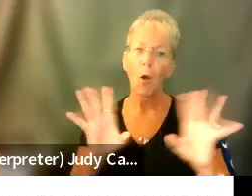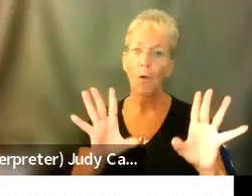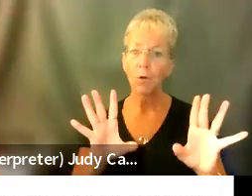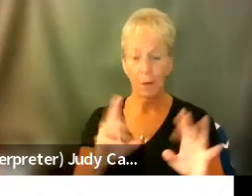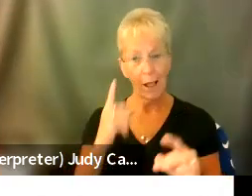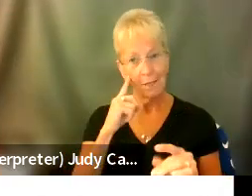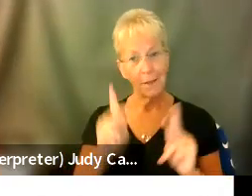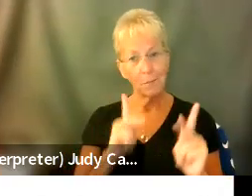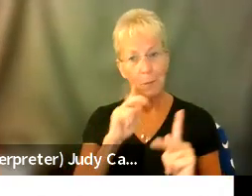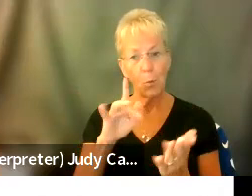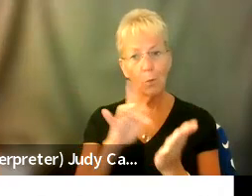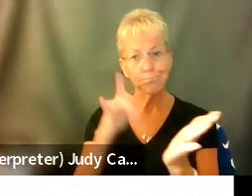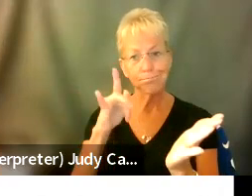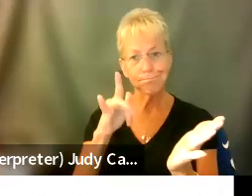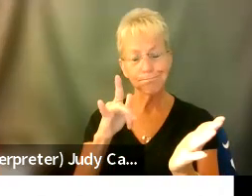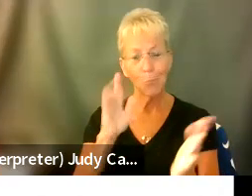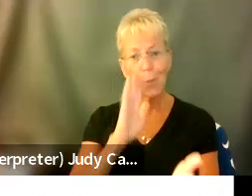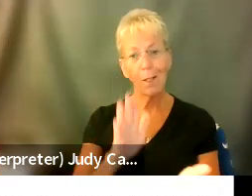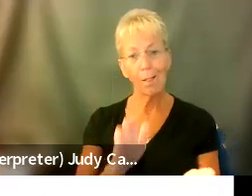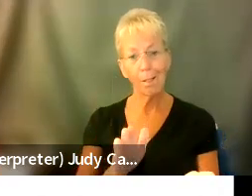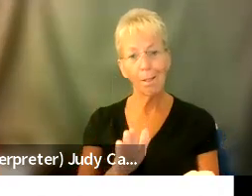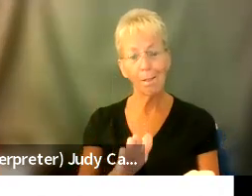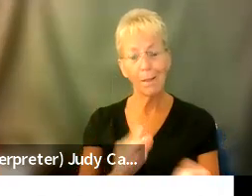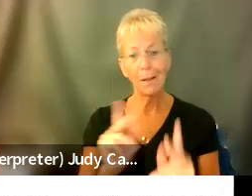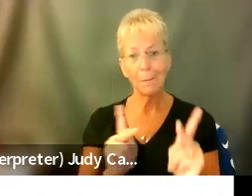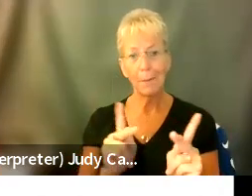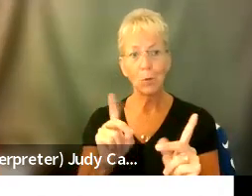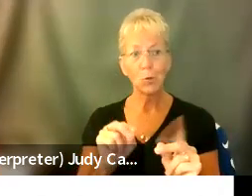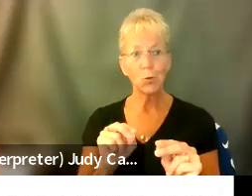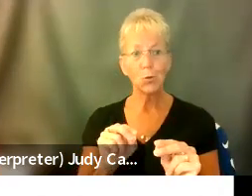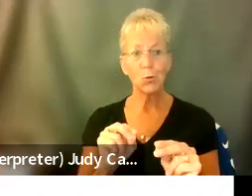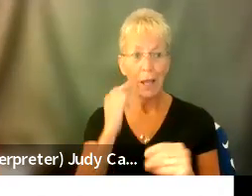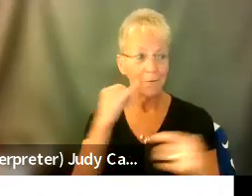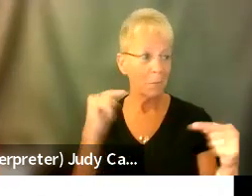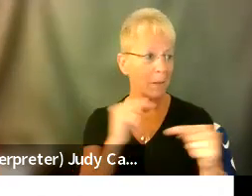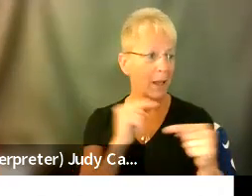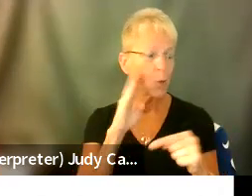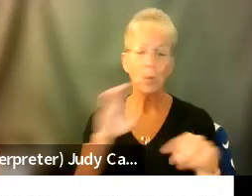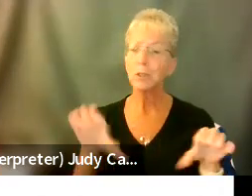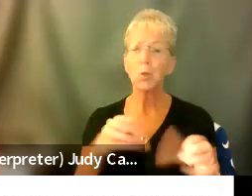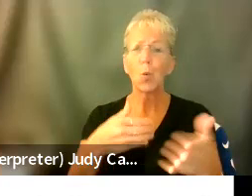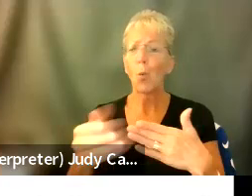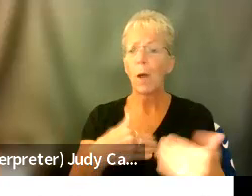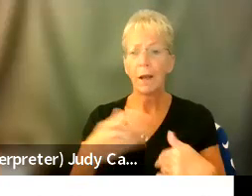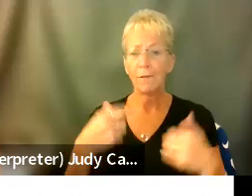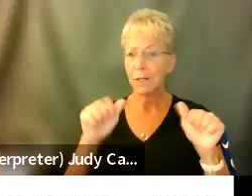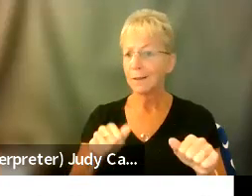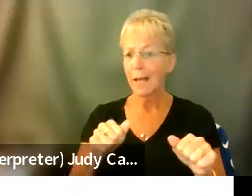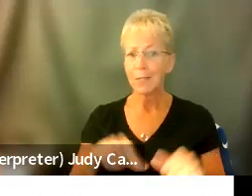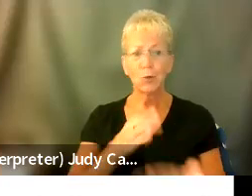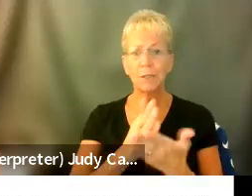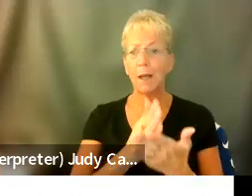will, um, people do desperate things when they're in pain, um, and will listen to